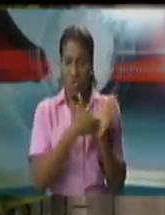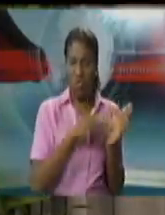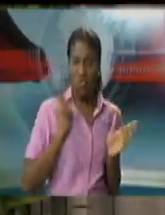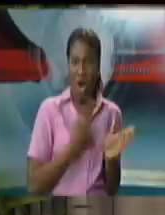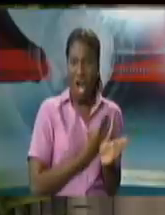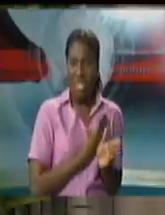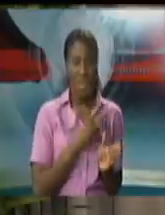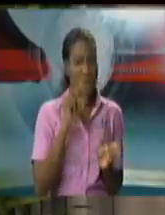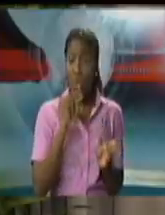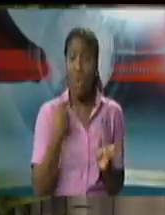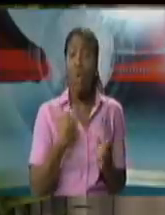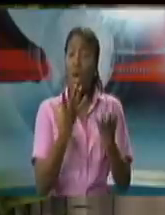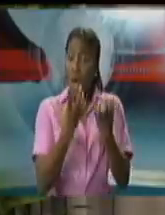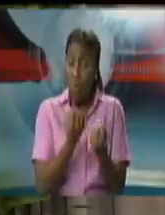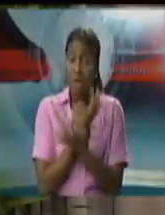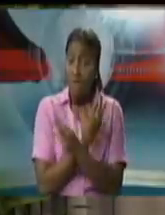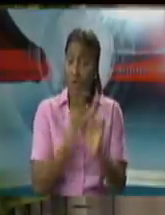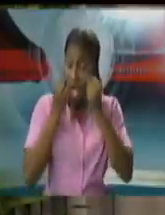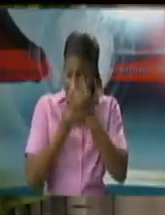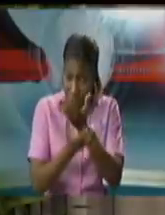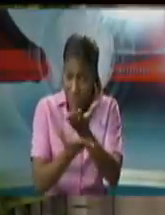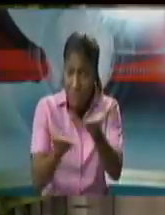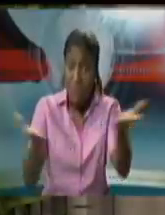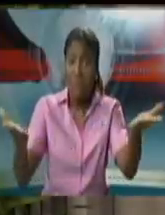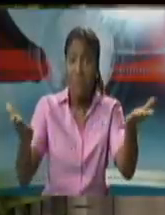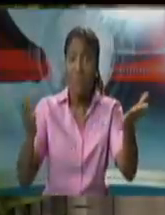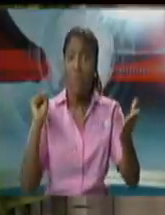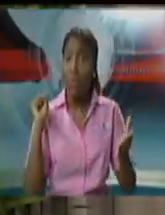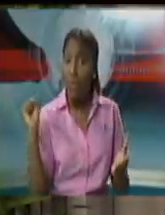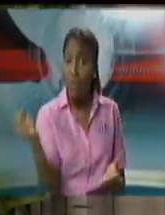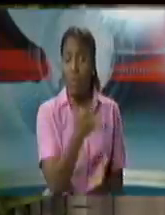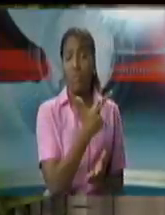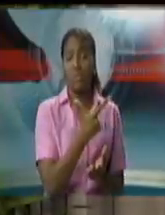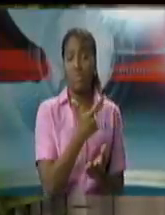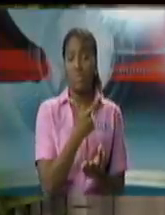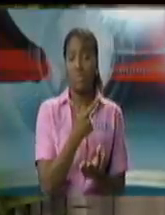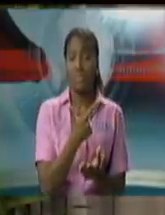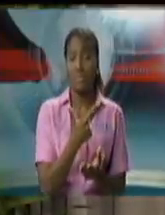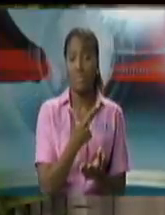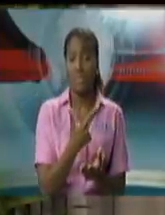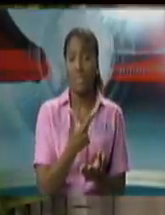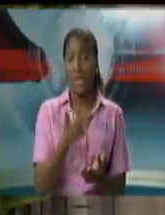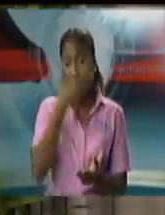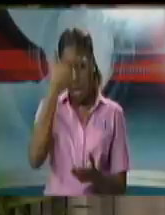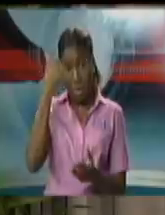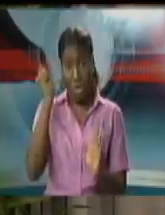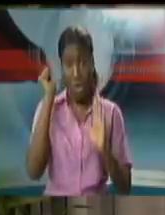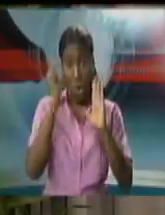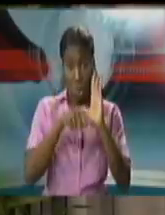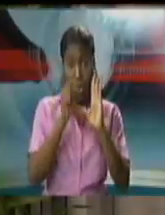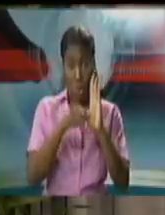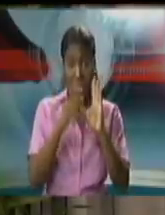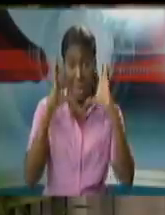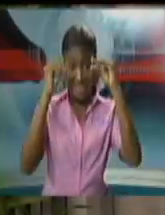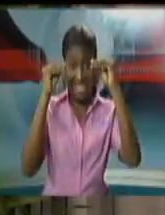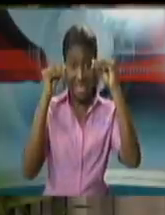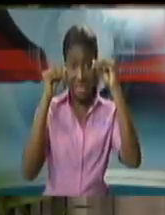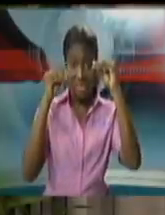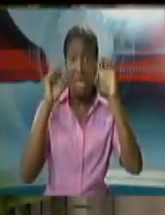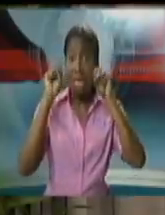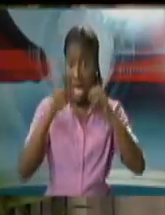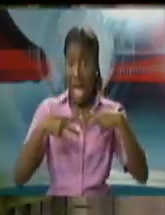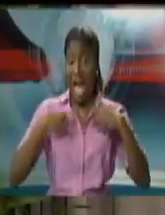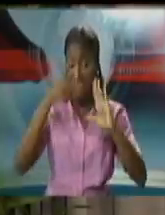technology was up and that we would not crash the system because those court appearances are recorded in the judicial